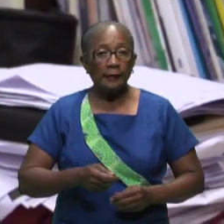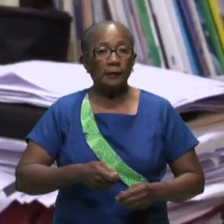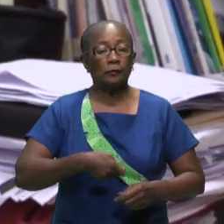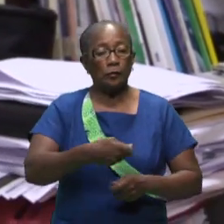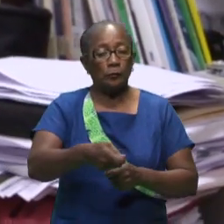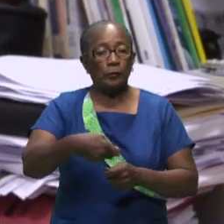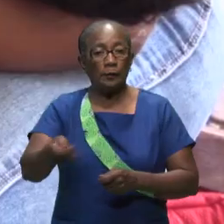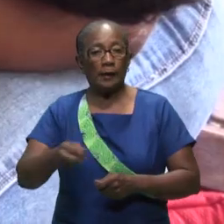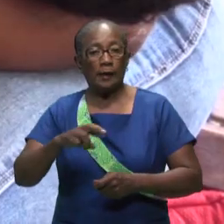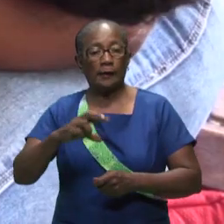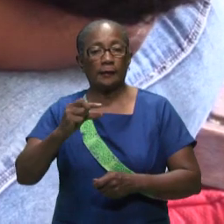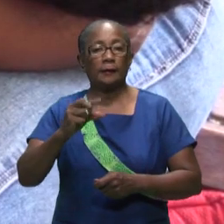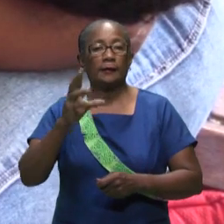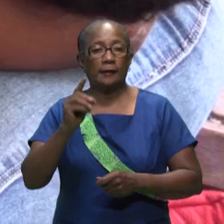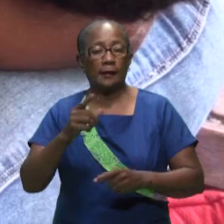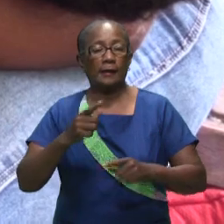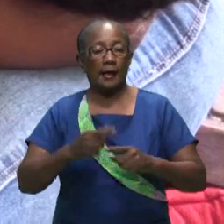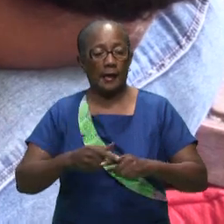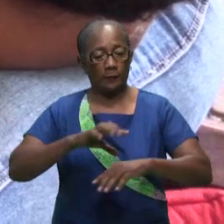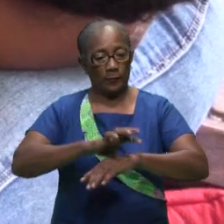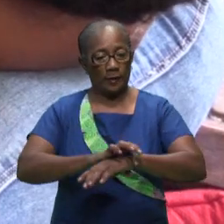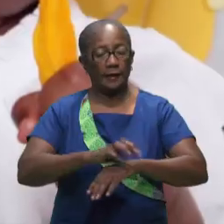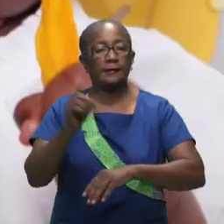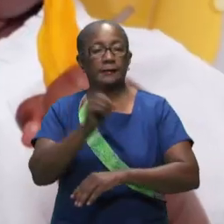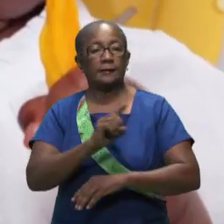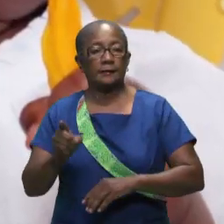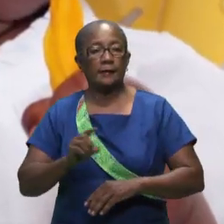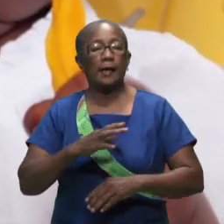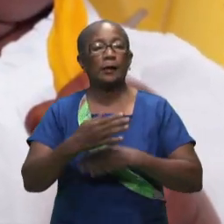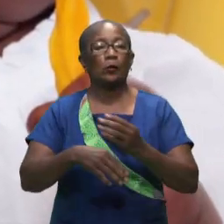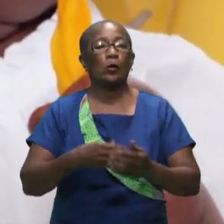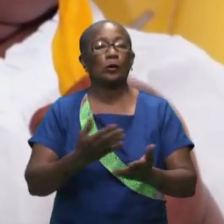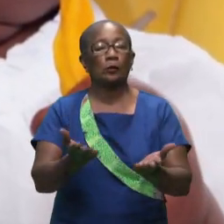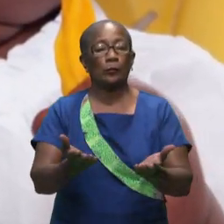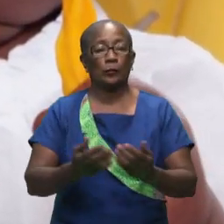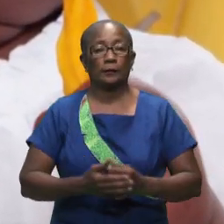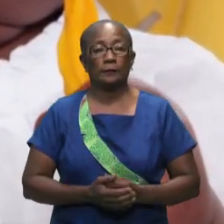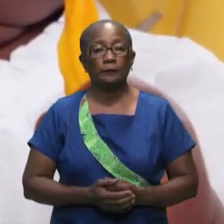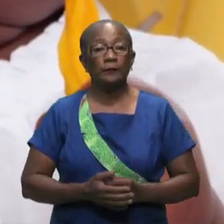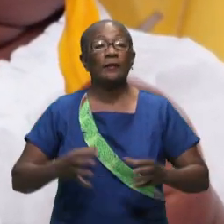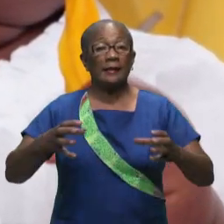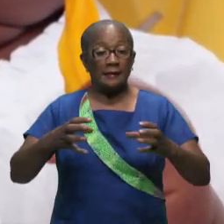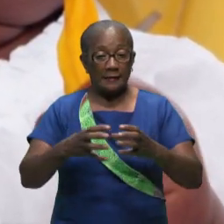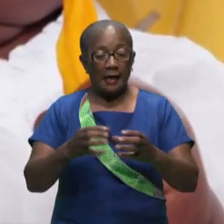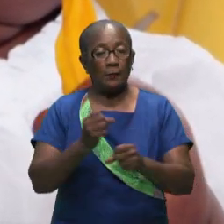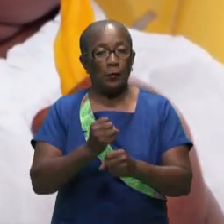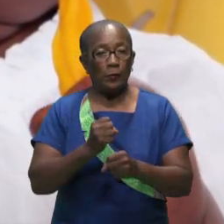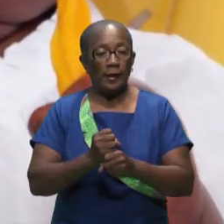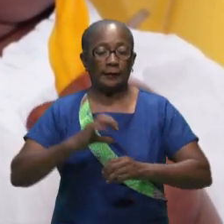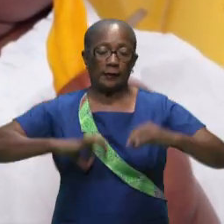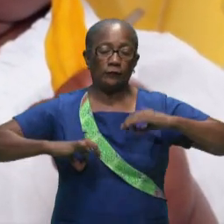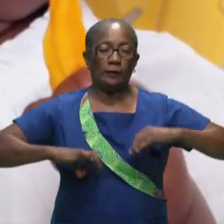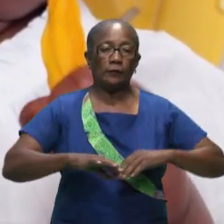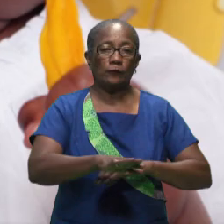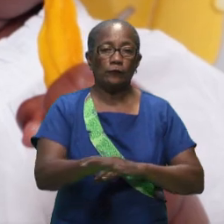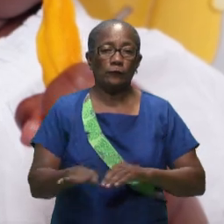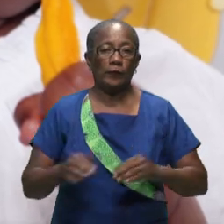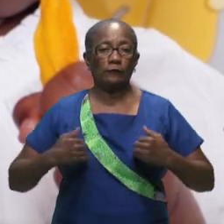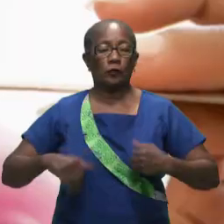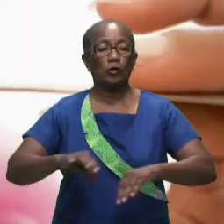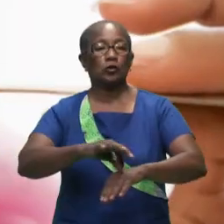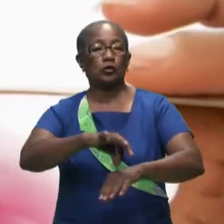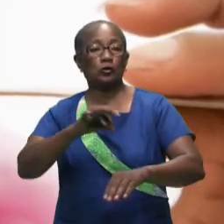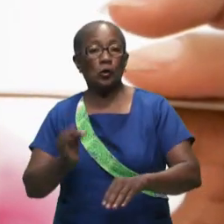distribution will take place via the clinics of the regional health service and the medical mission in collaboration